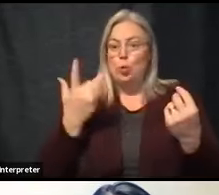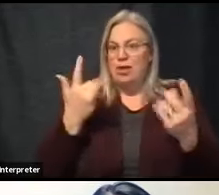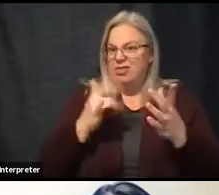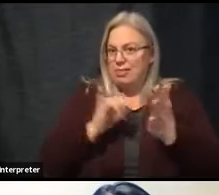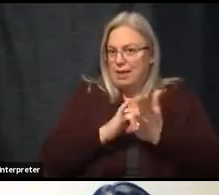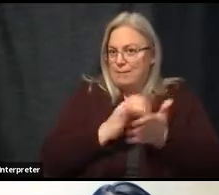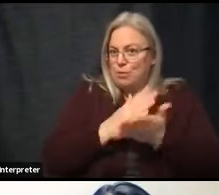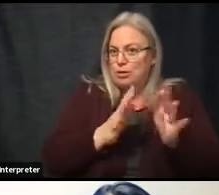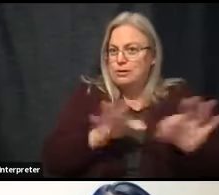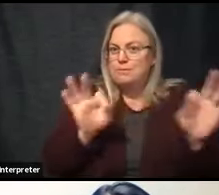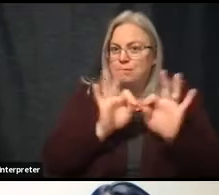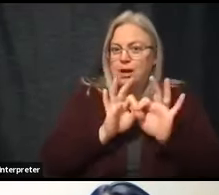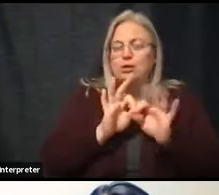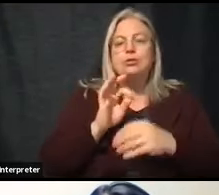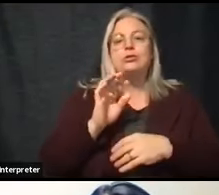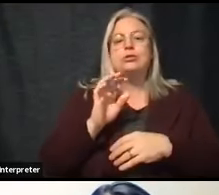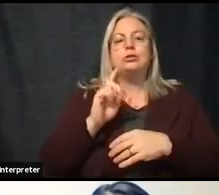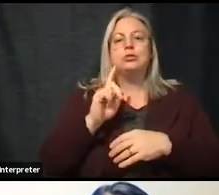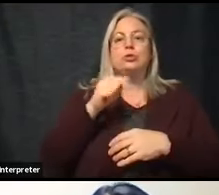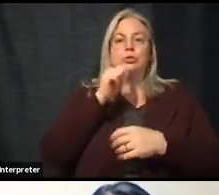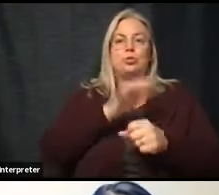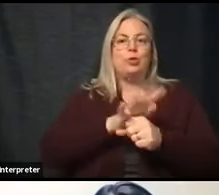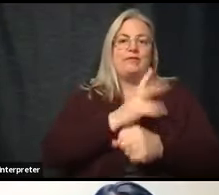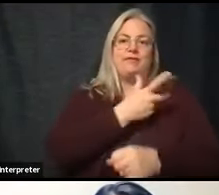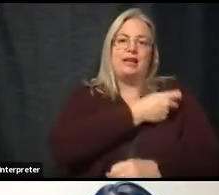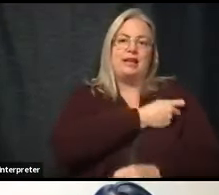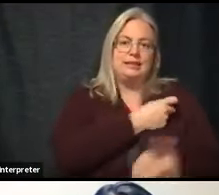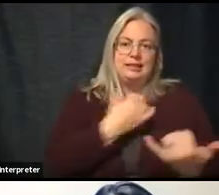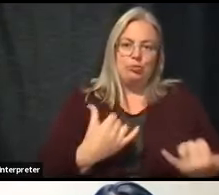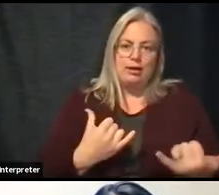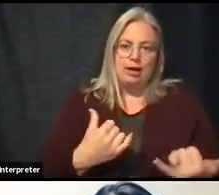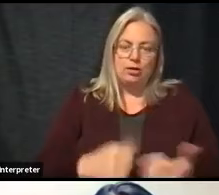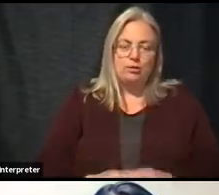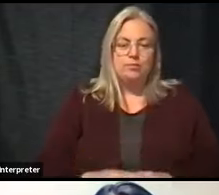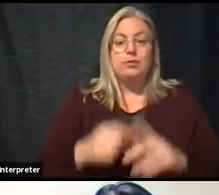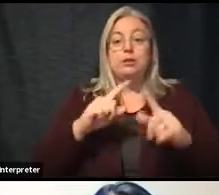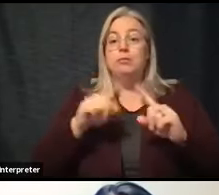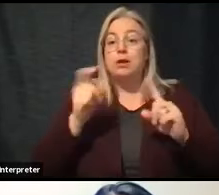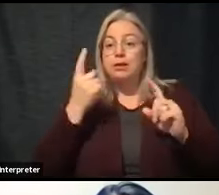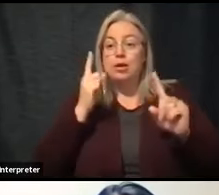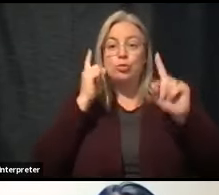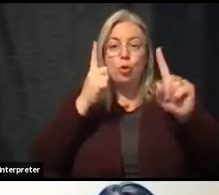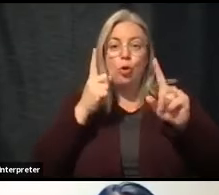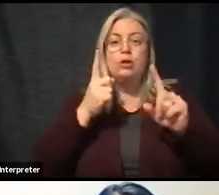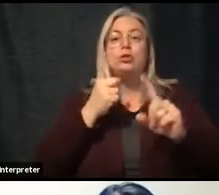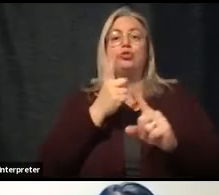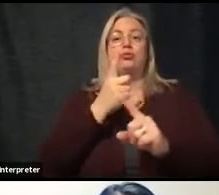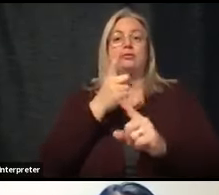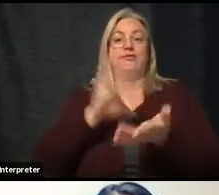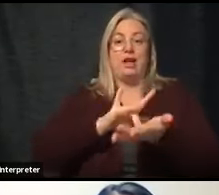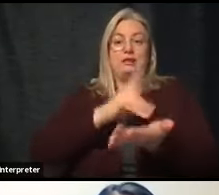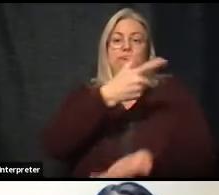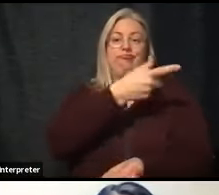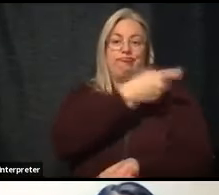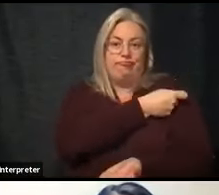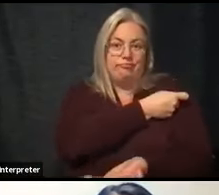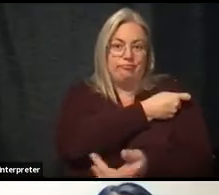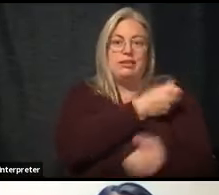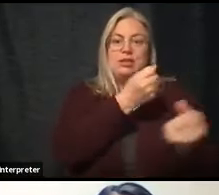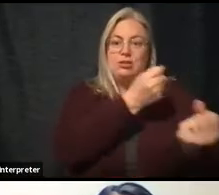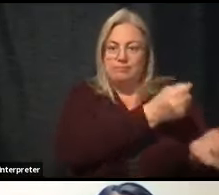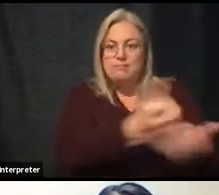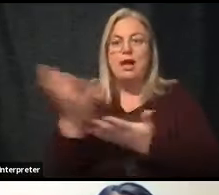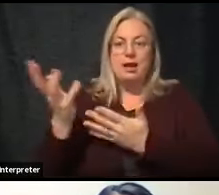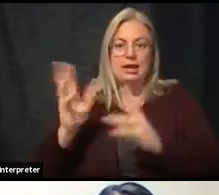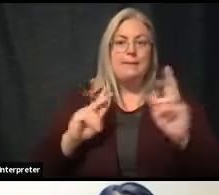right and strictly because we don't have enough vaccine. Our goal is to get this vaccine into the arms of as many people as